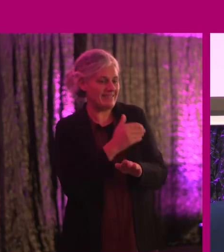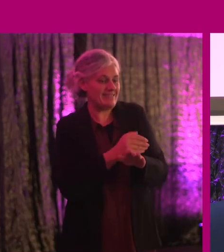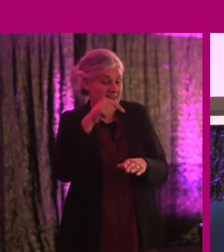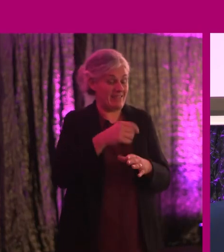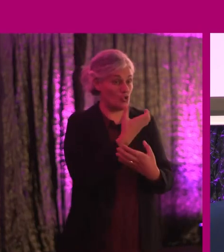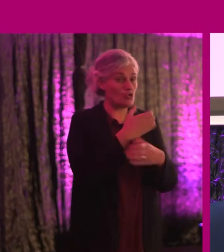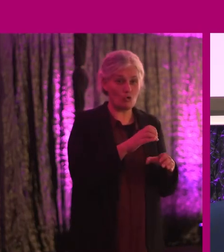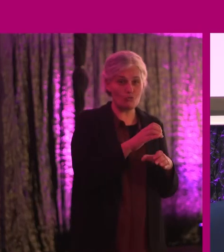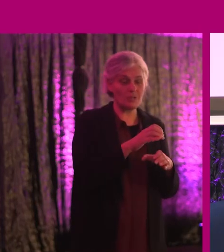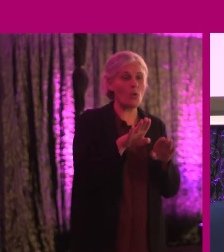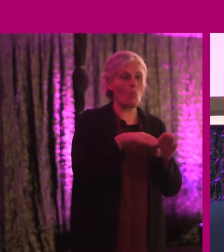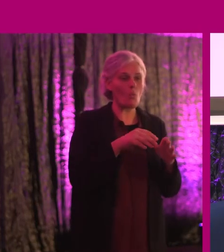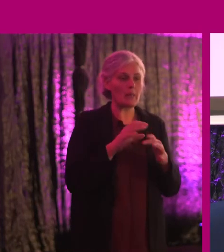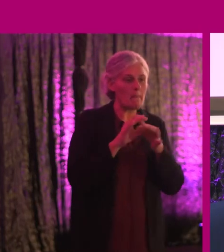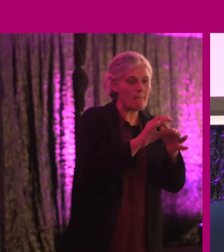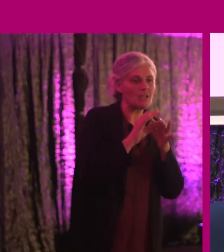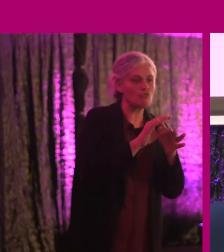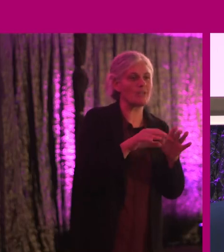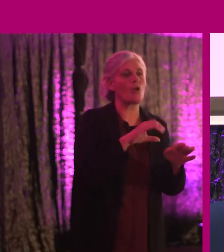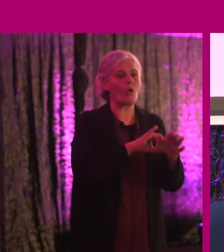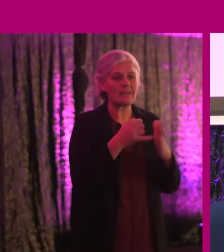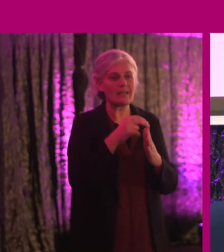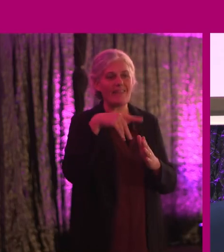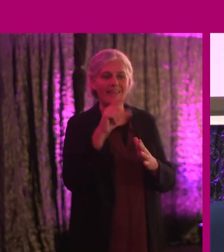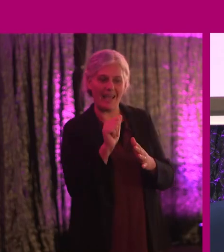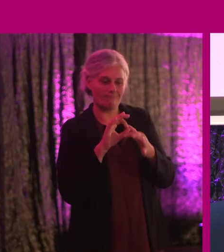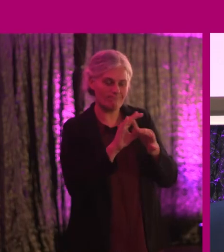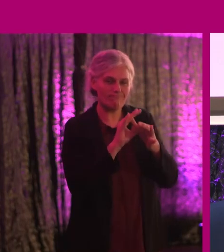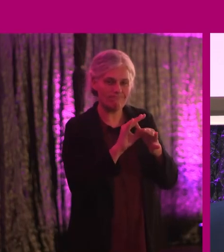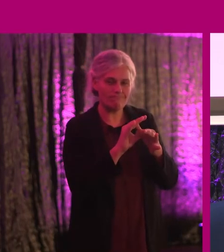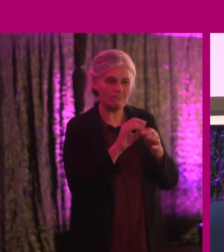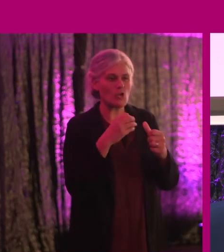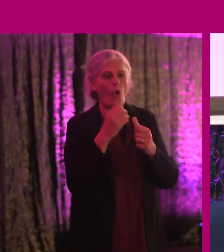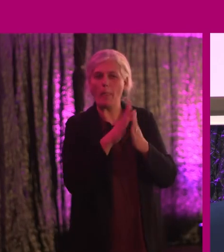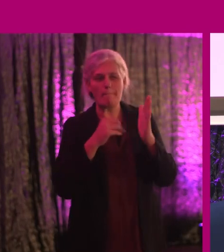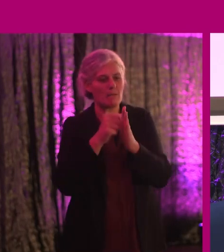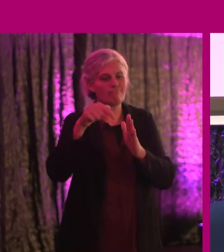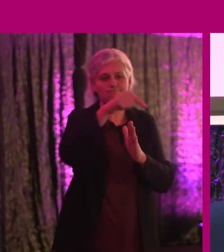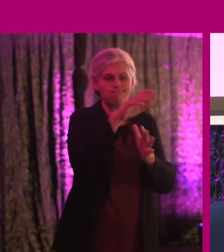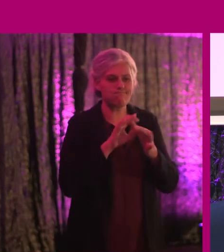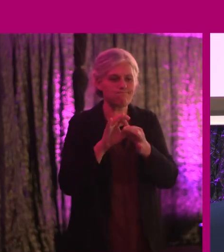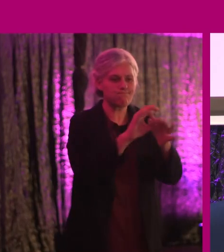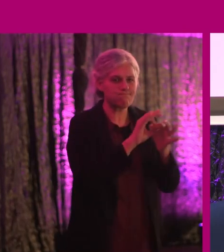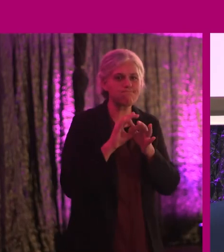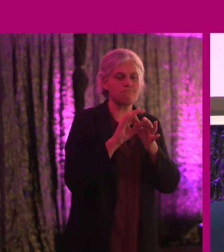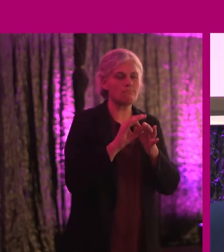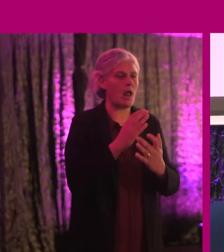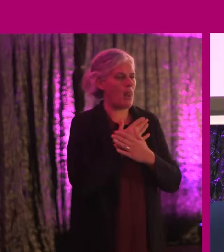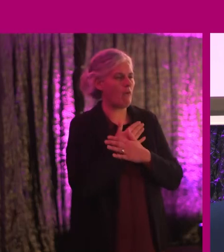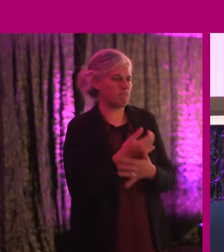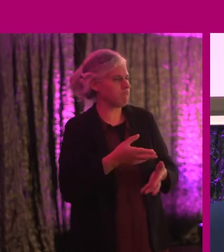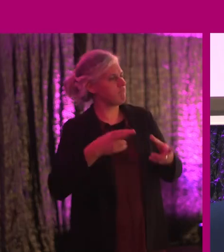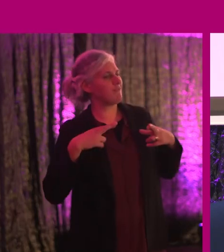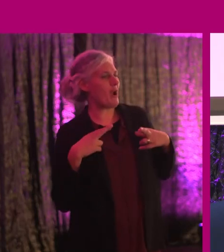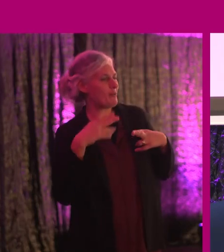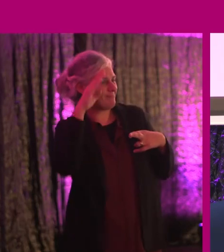country with partnership-like organizations like the NDA and all the businesses that we have. So I love, and I'm very proud to be